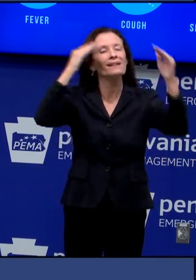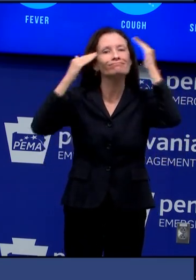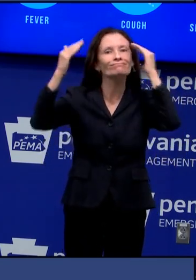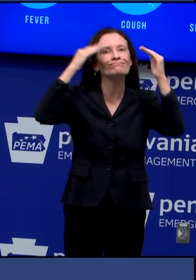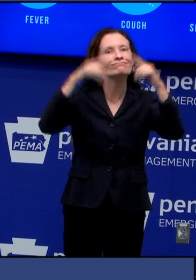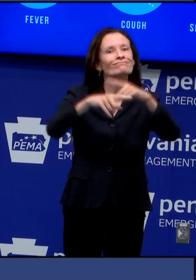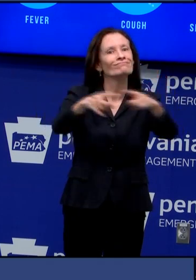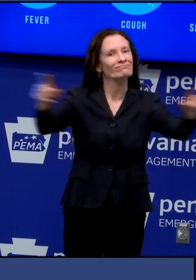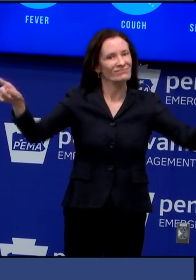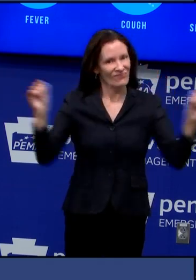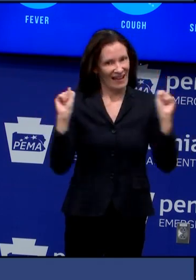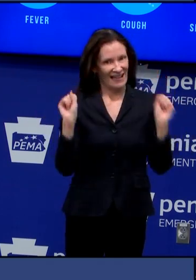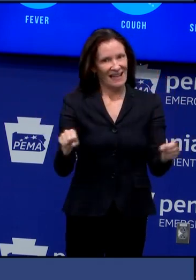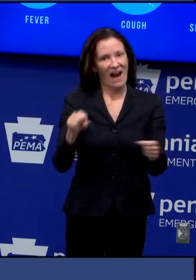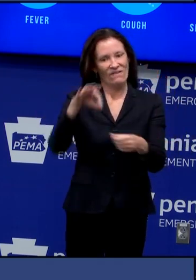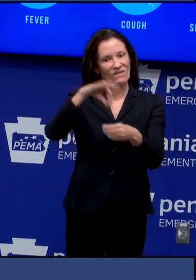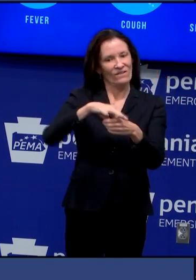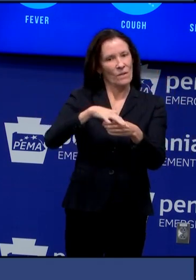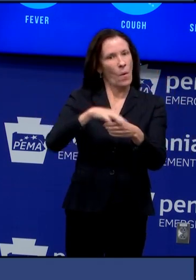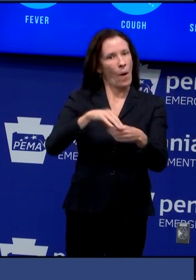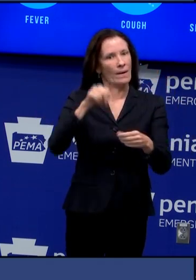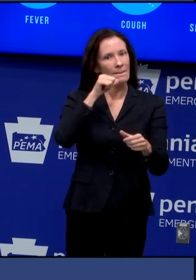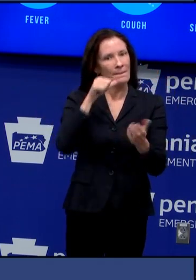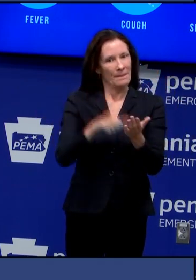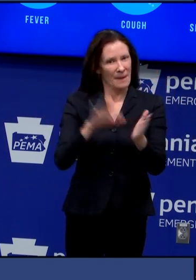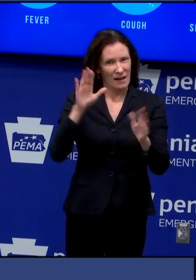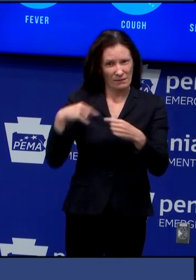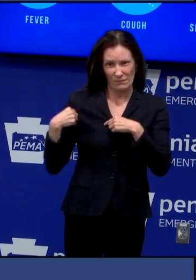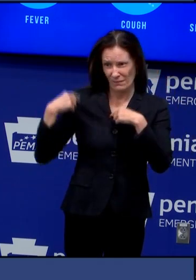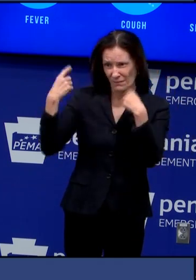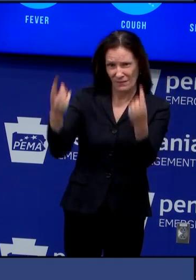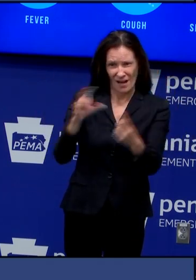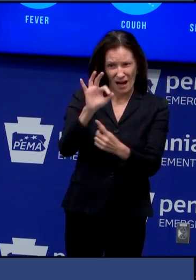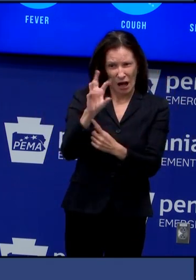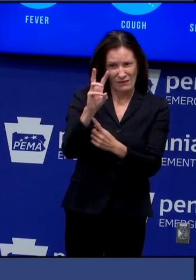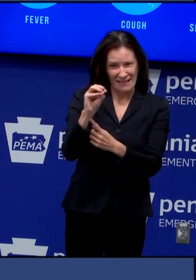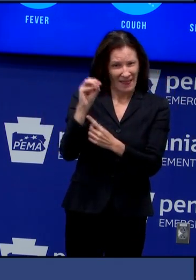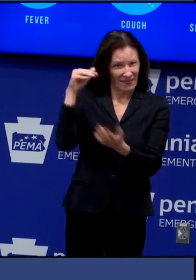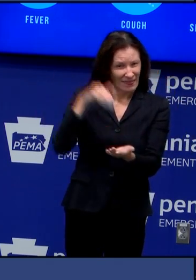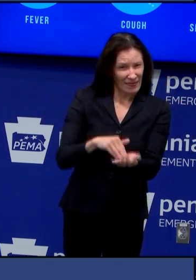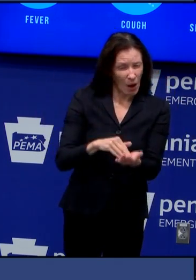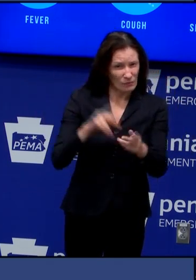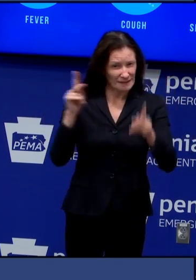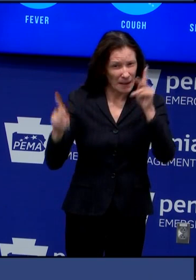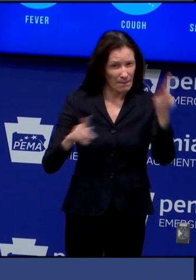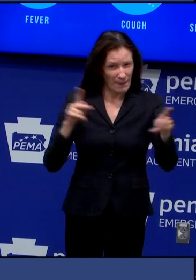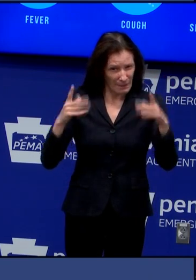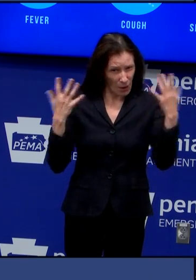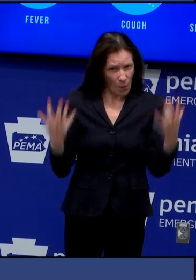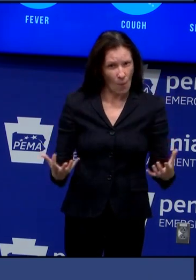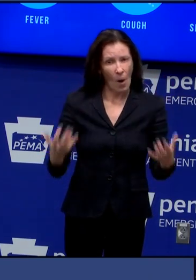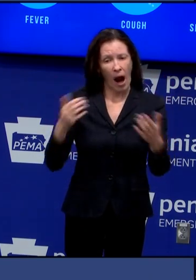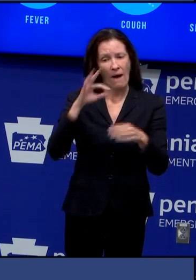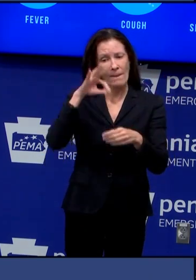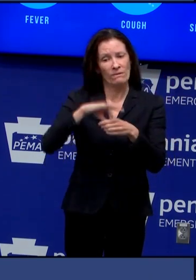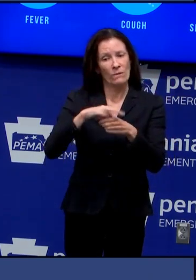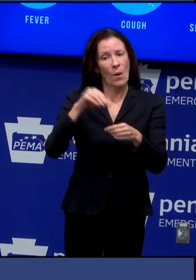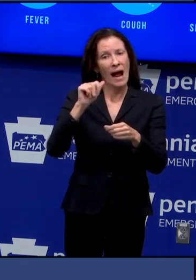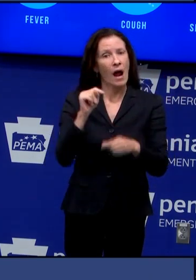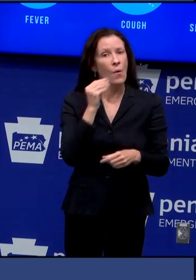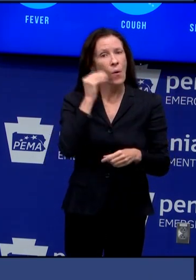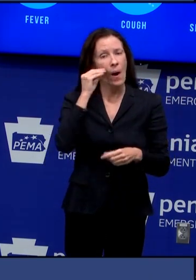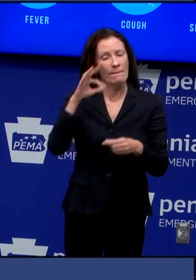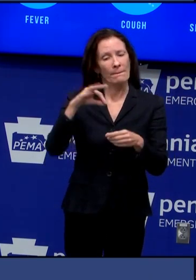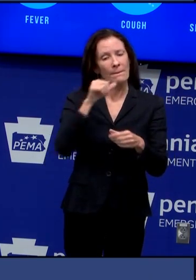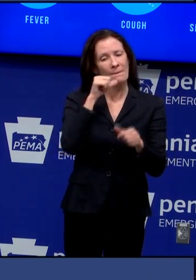960,000 applications had been submitted for either vote by mail or absentee ballots 76